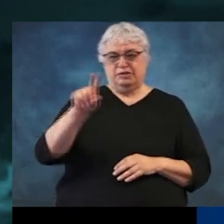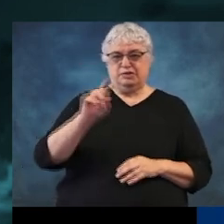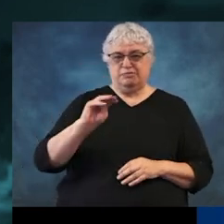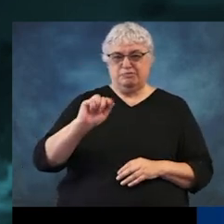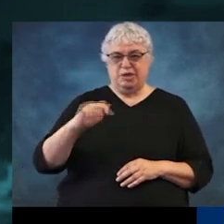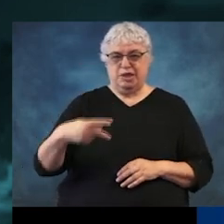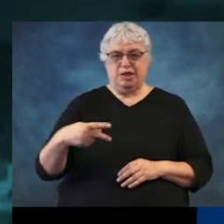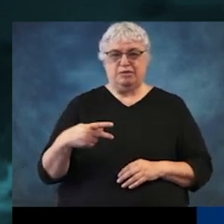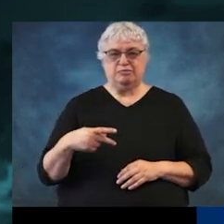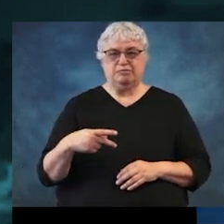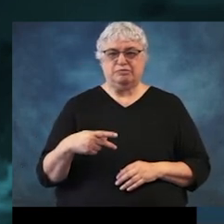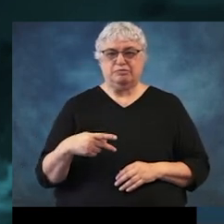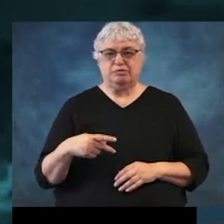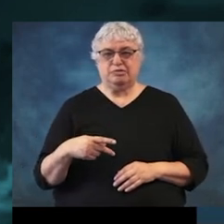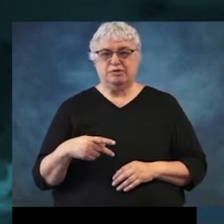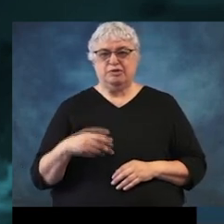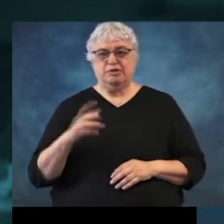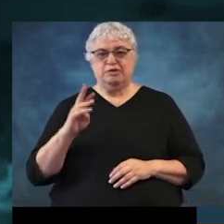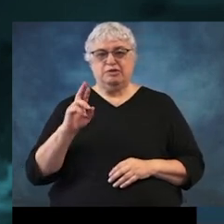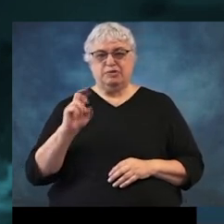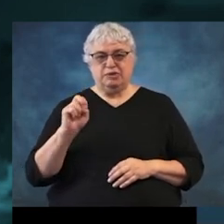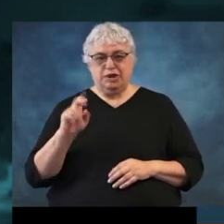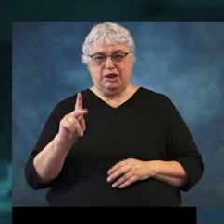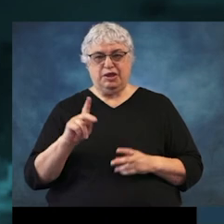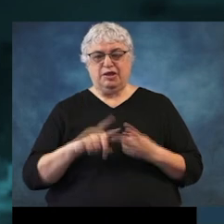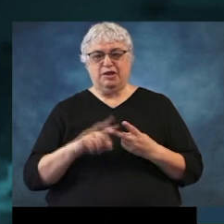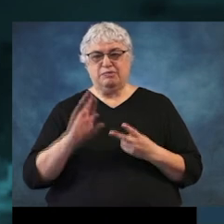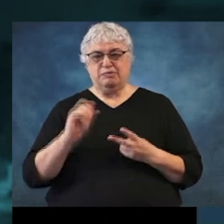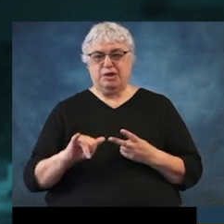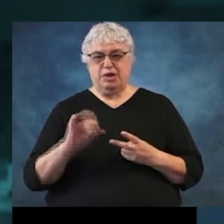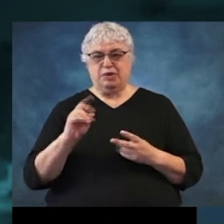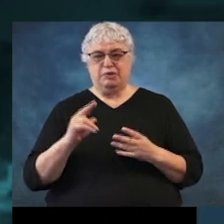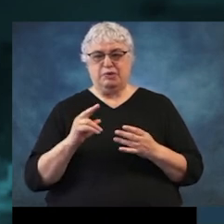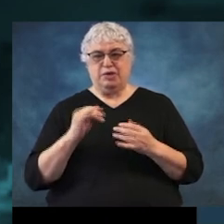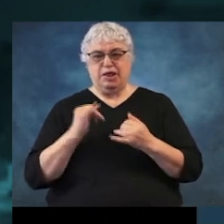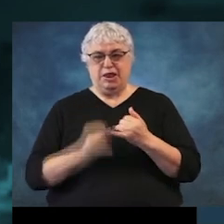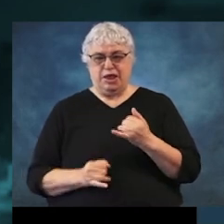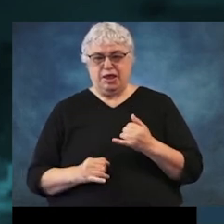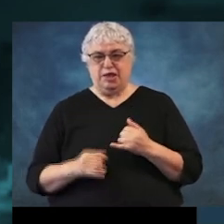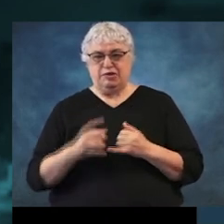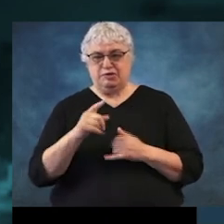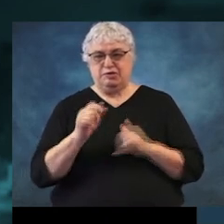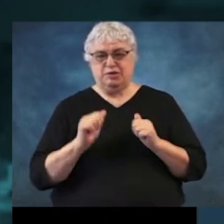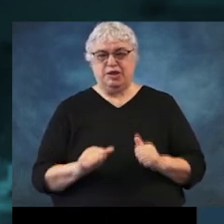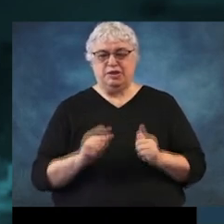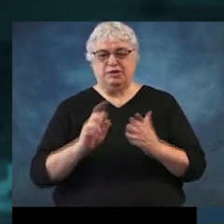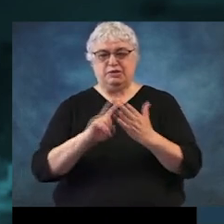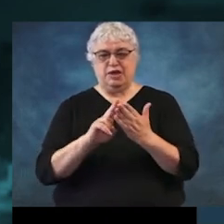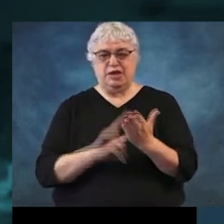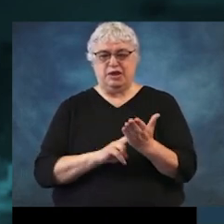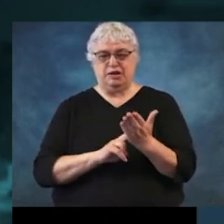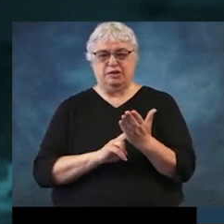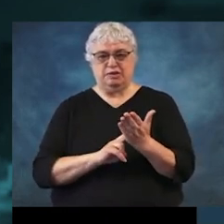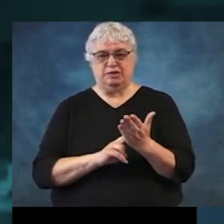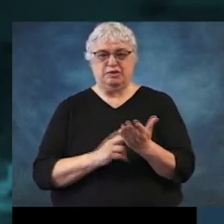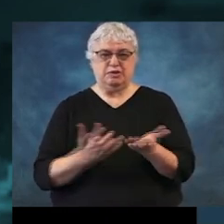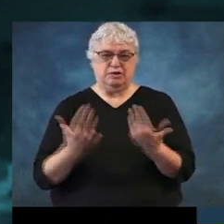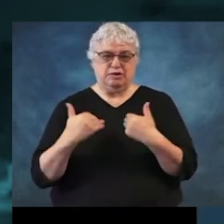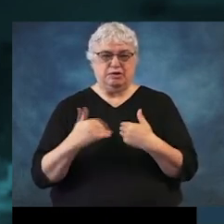just from the creeks and the bayou. And lastly, you can sign up for